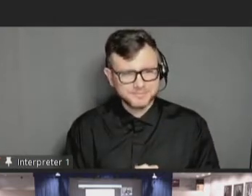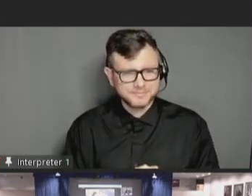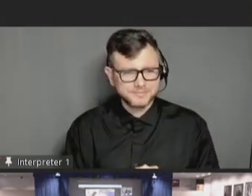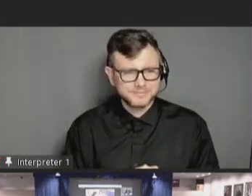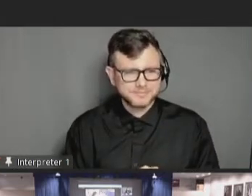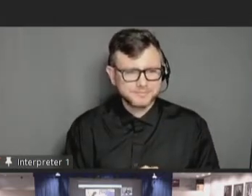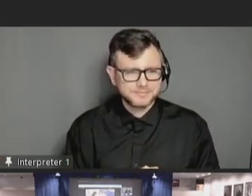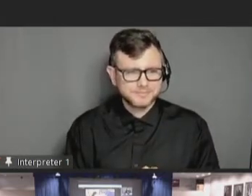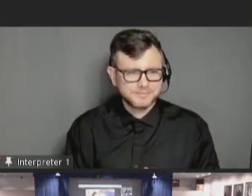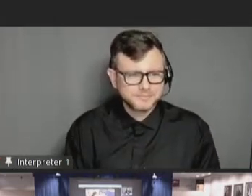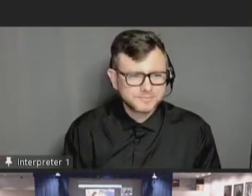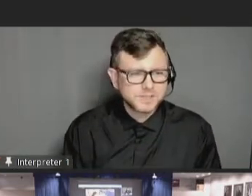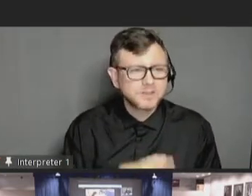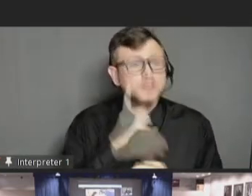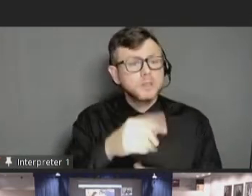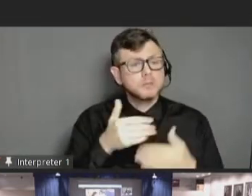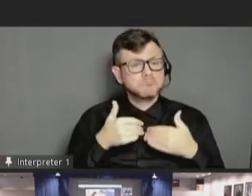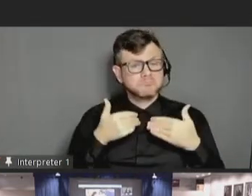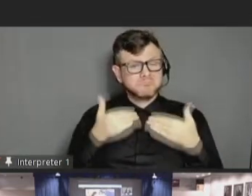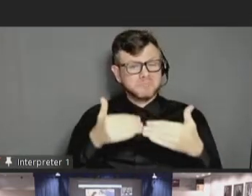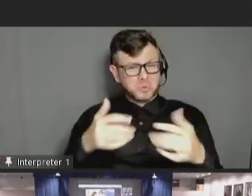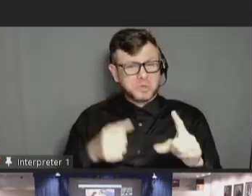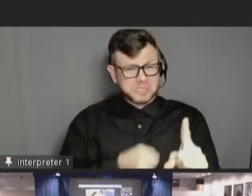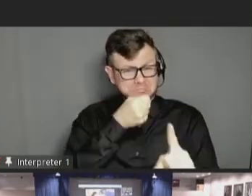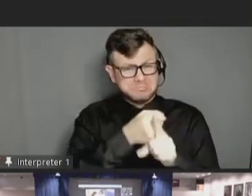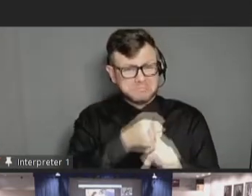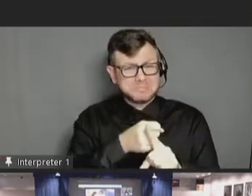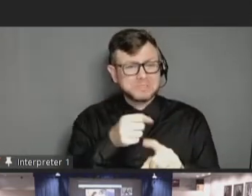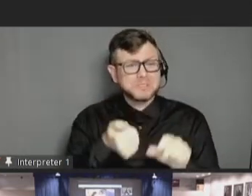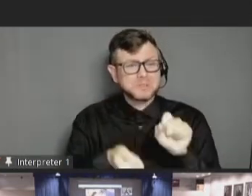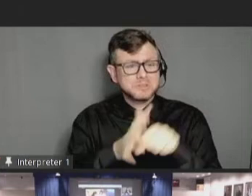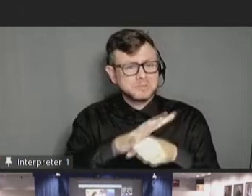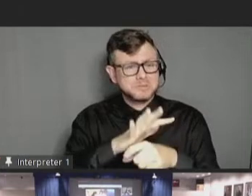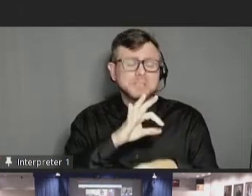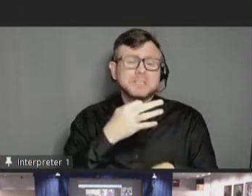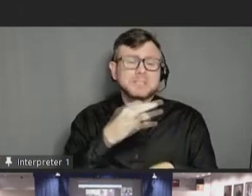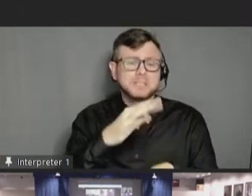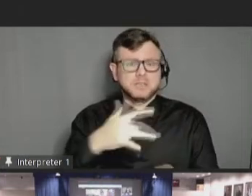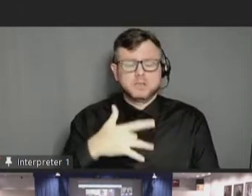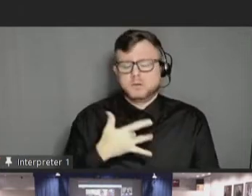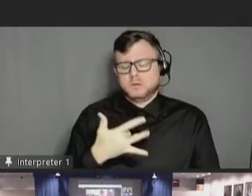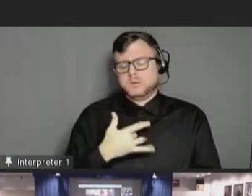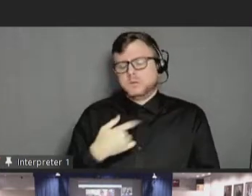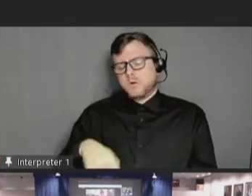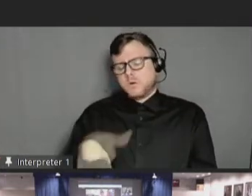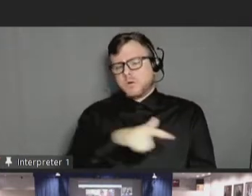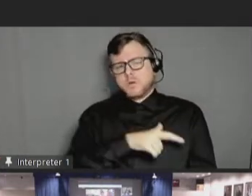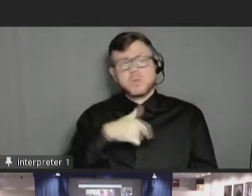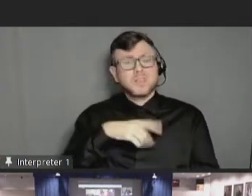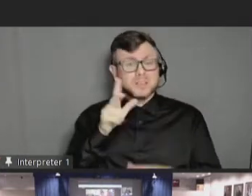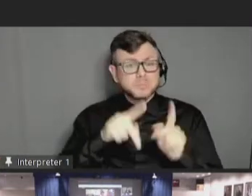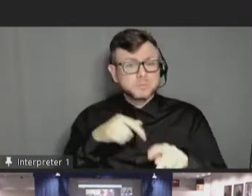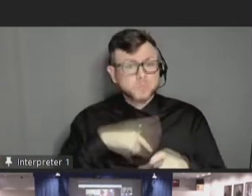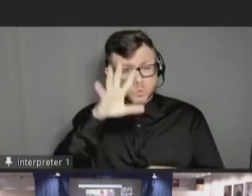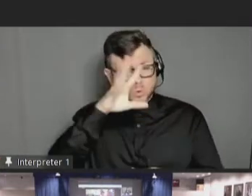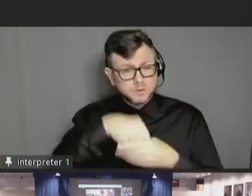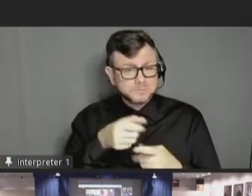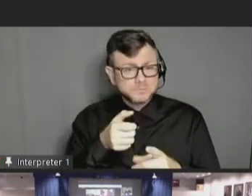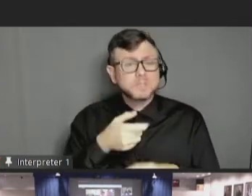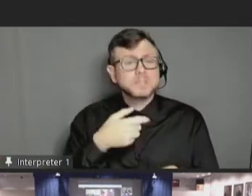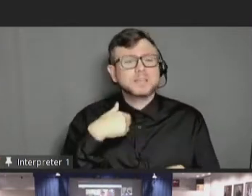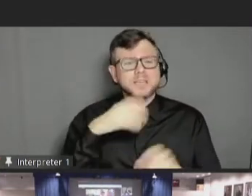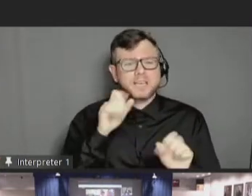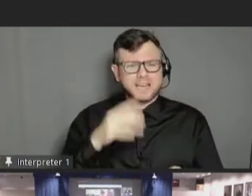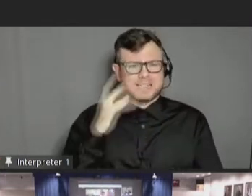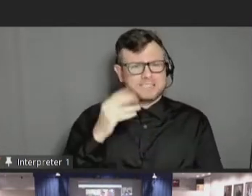The ongoing impact of COVID-19 is felt by us all. People with autism are more likely to experience severe